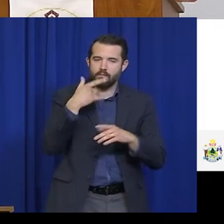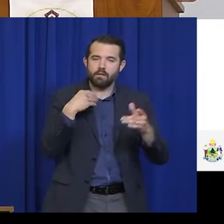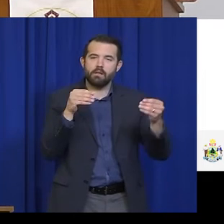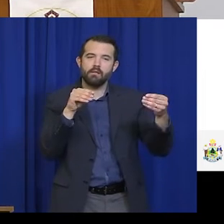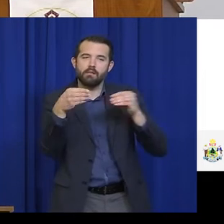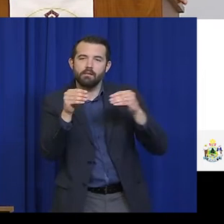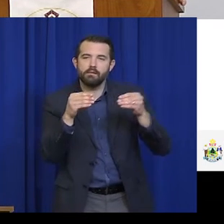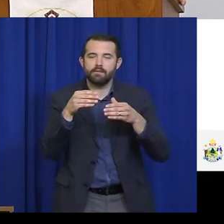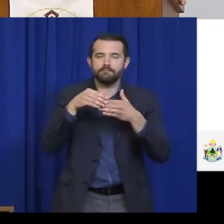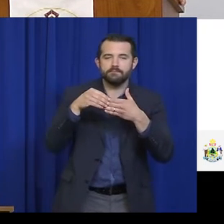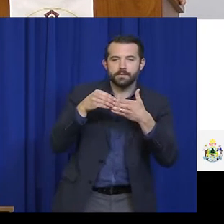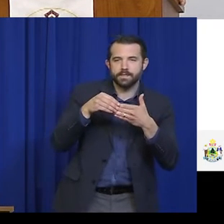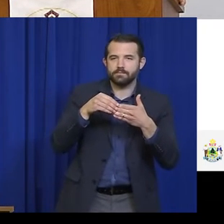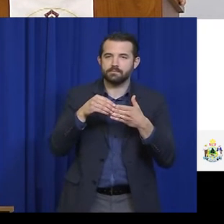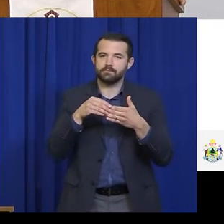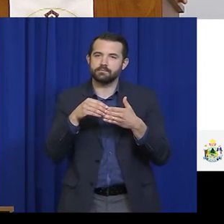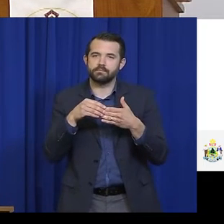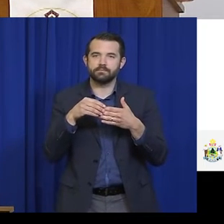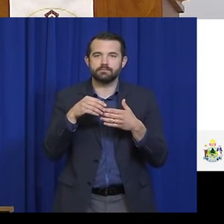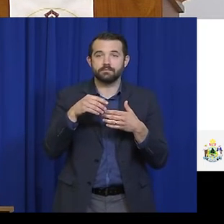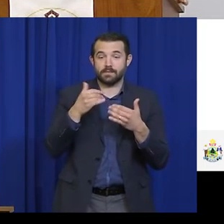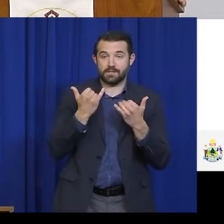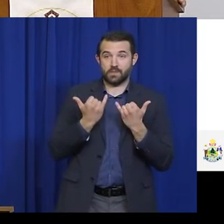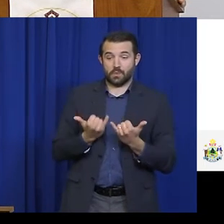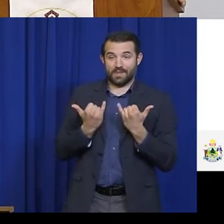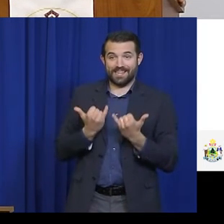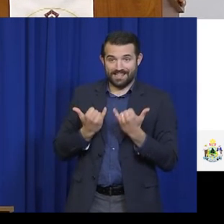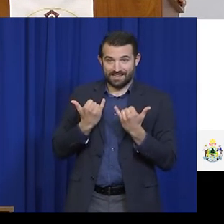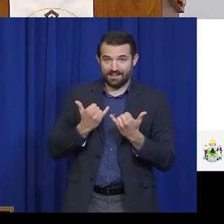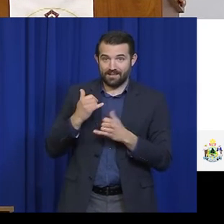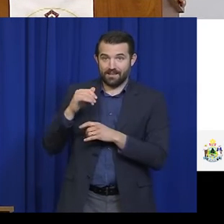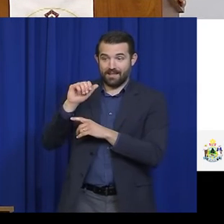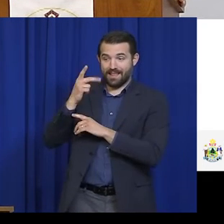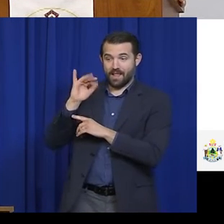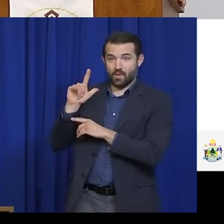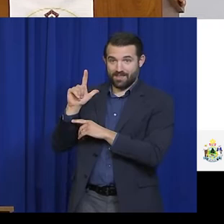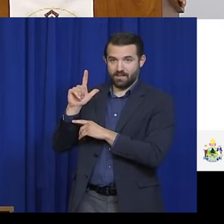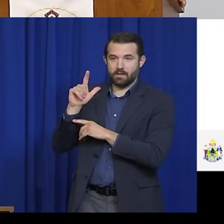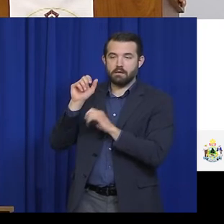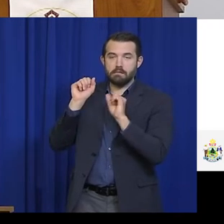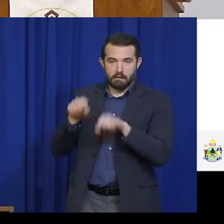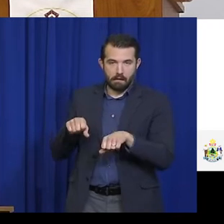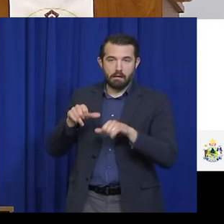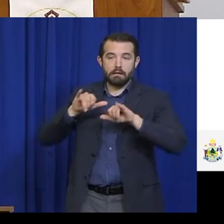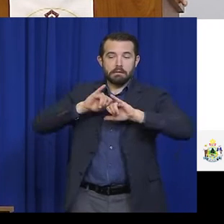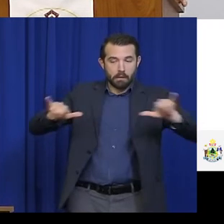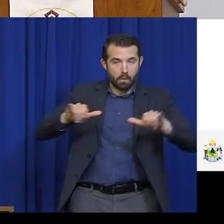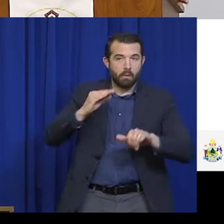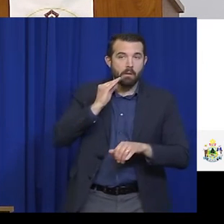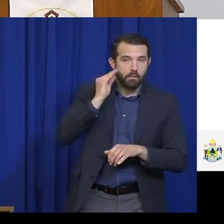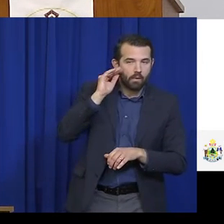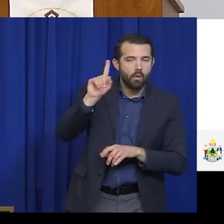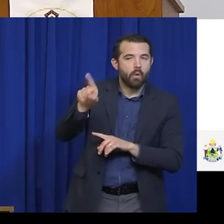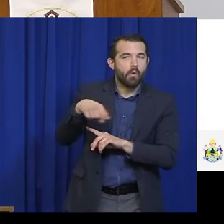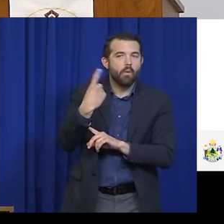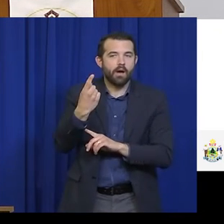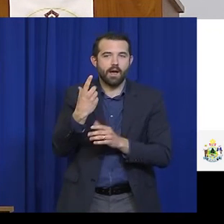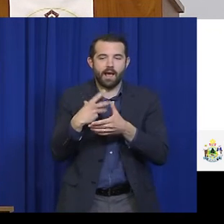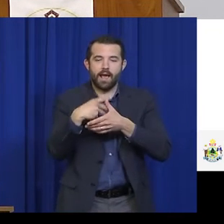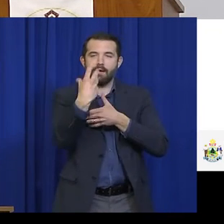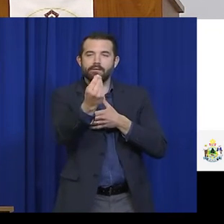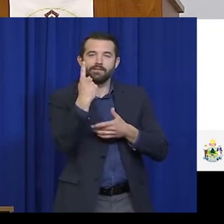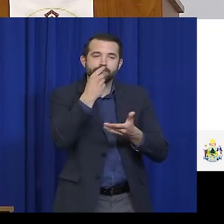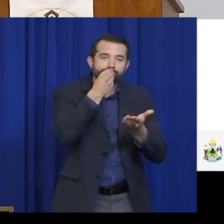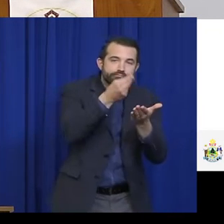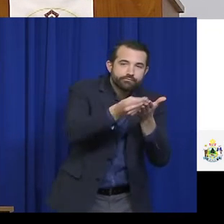occasional grocery shopping, exercise. But it will also be modified to allow us to